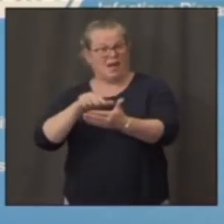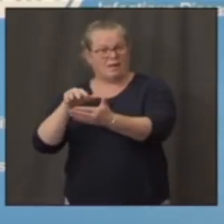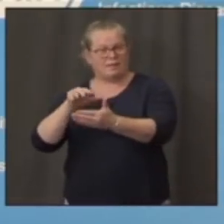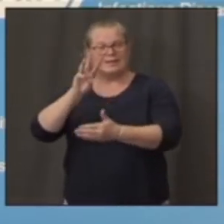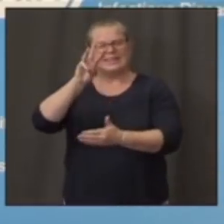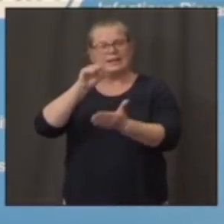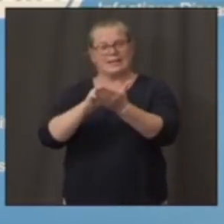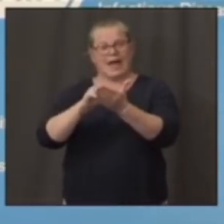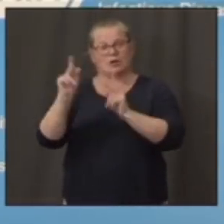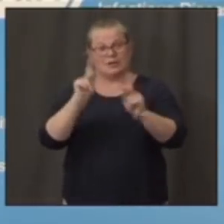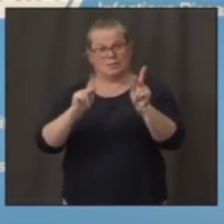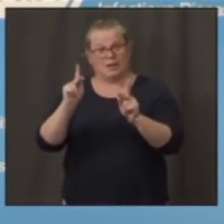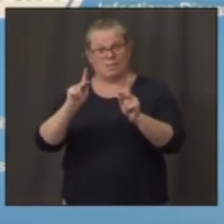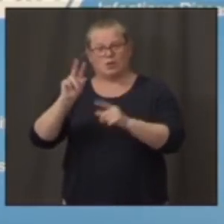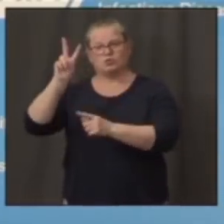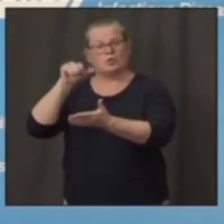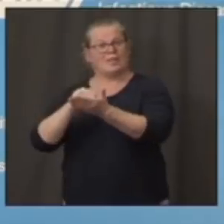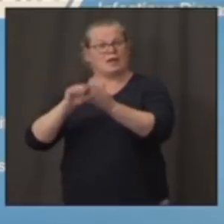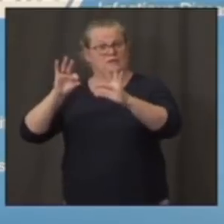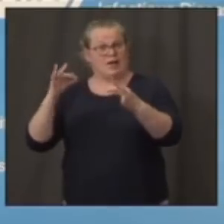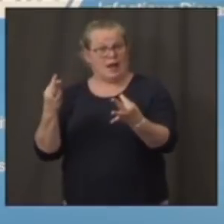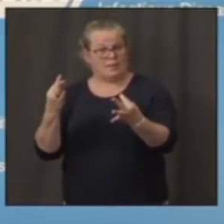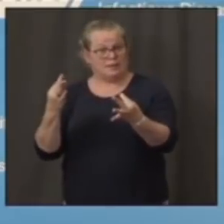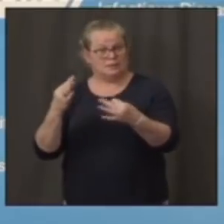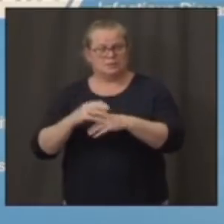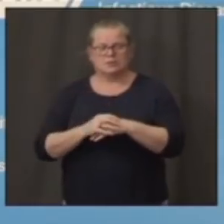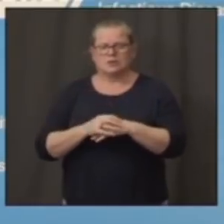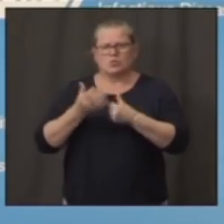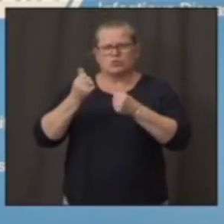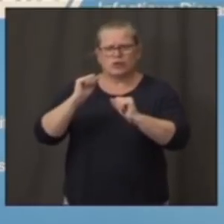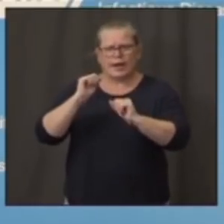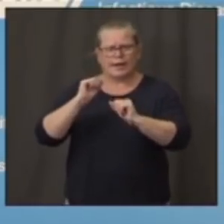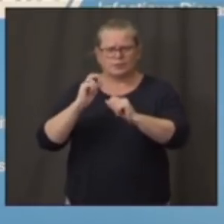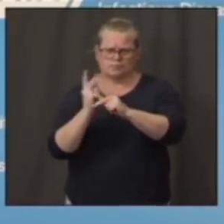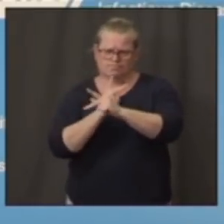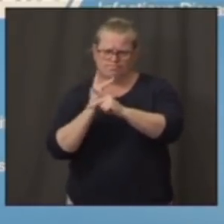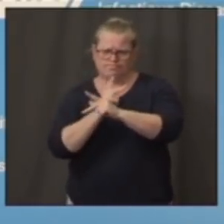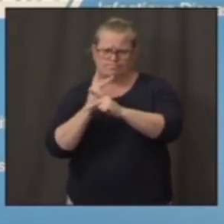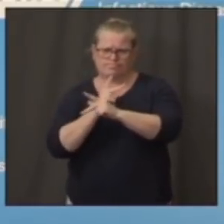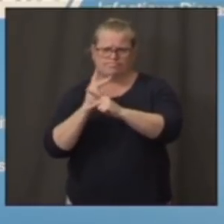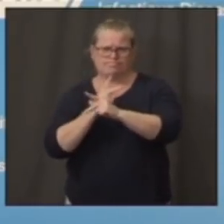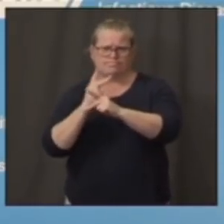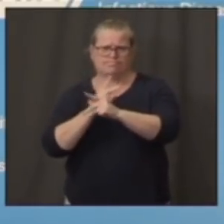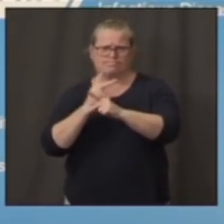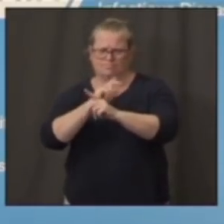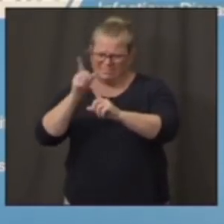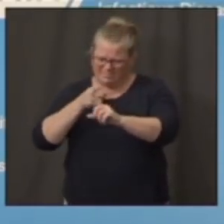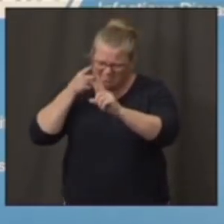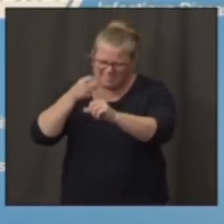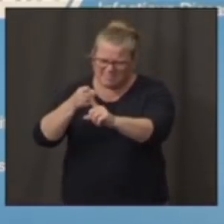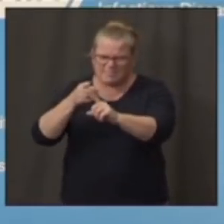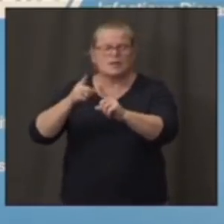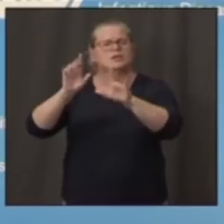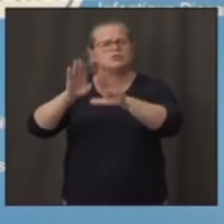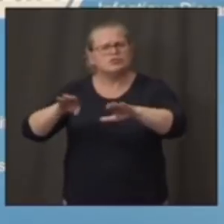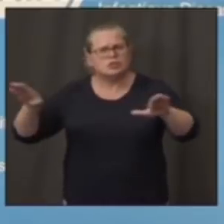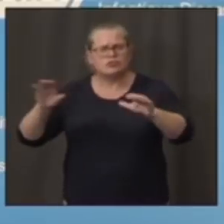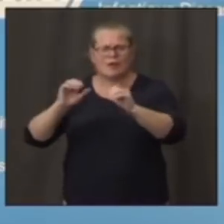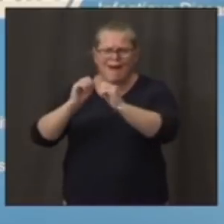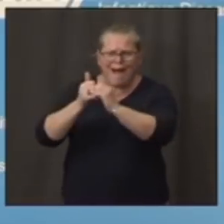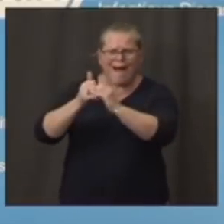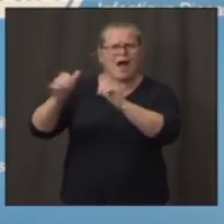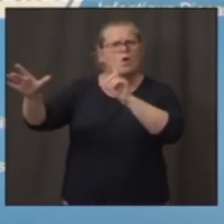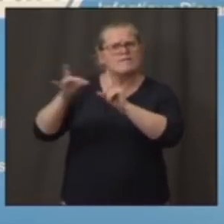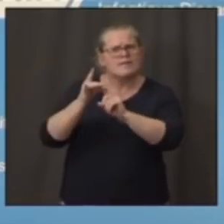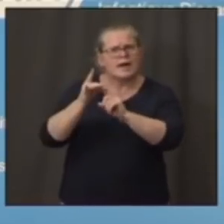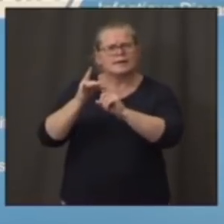down once and for all, what is the incidence and prevalence of infection? How do children get infected? When they